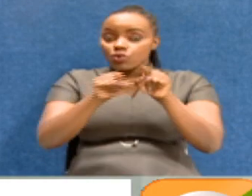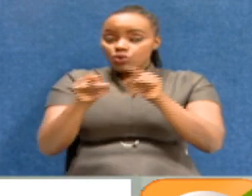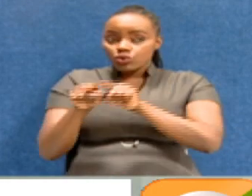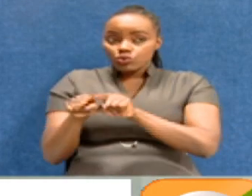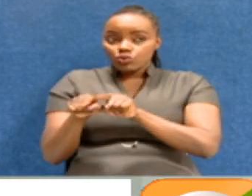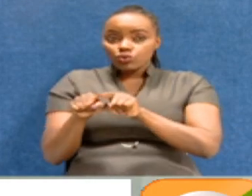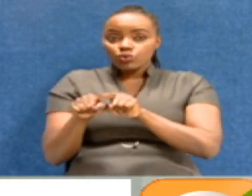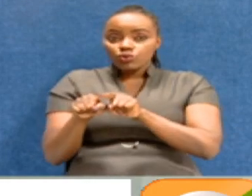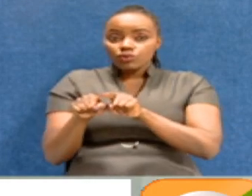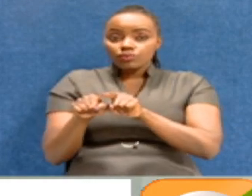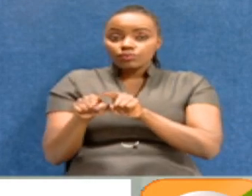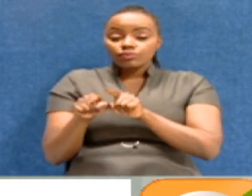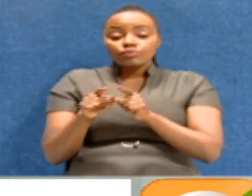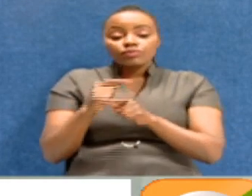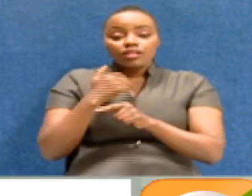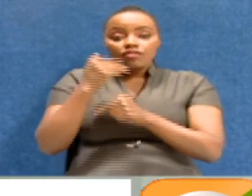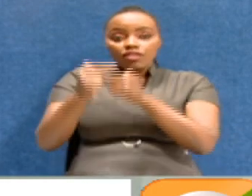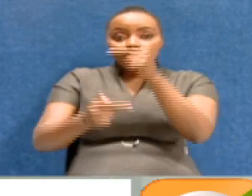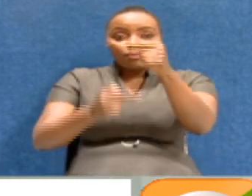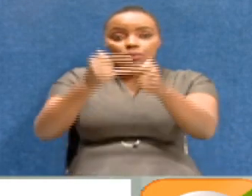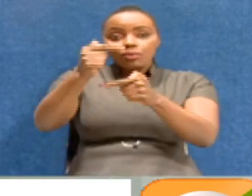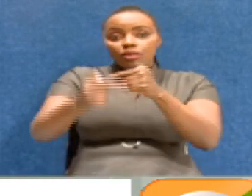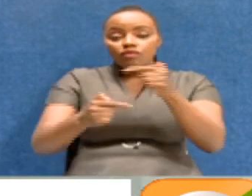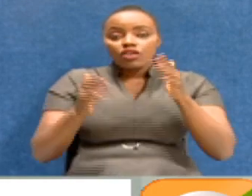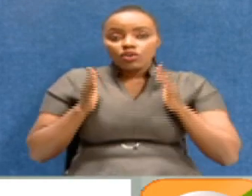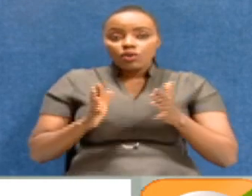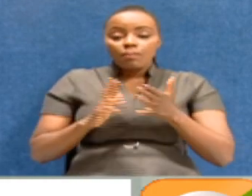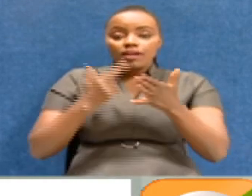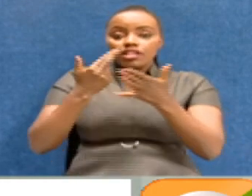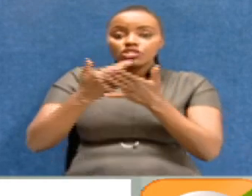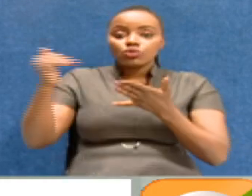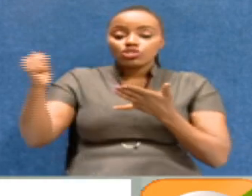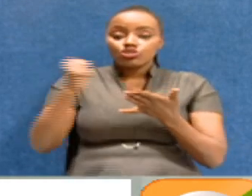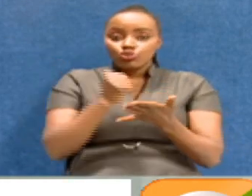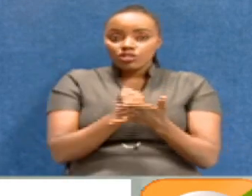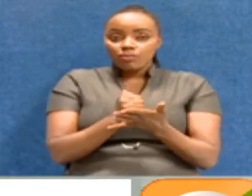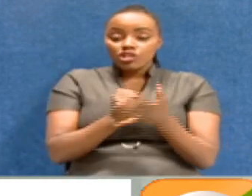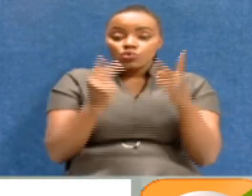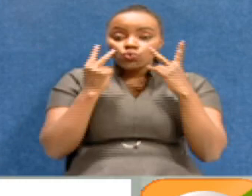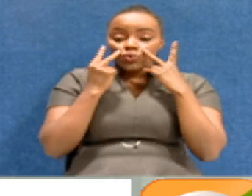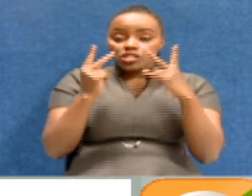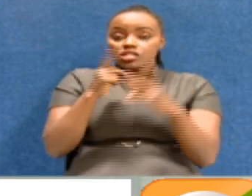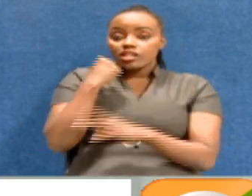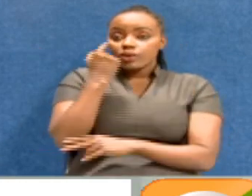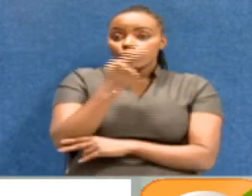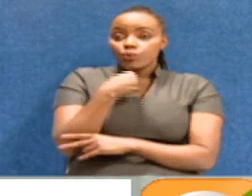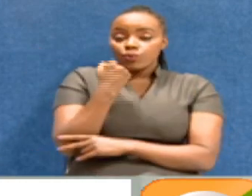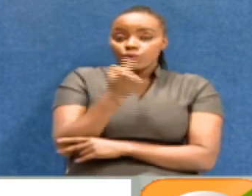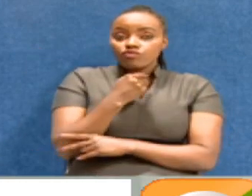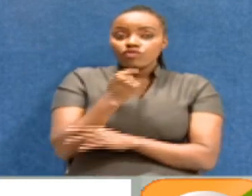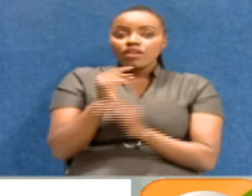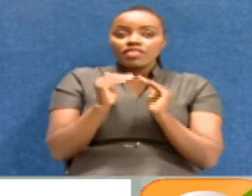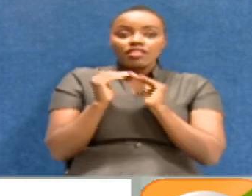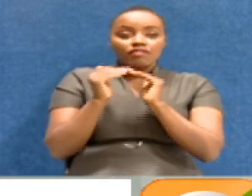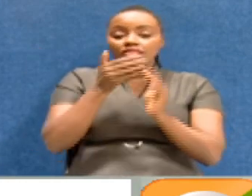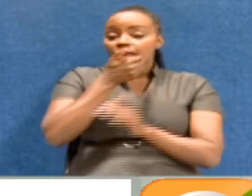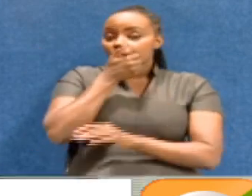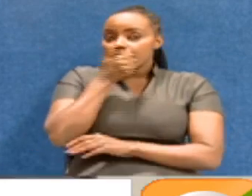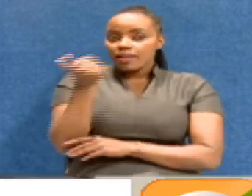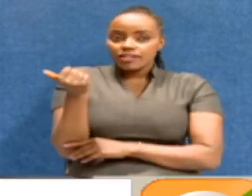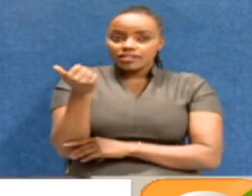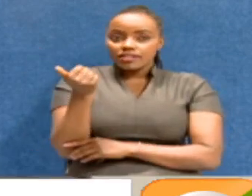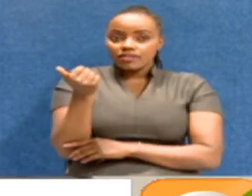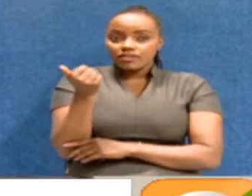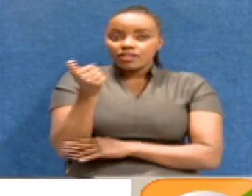go through the process of human resource recruitment to see who is the fairest of them all.